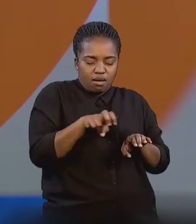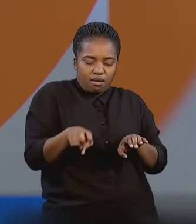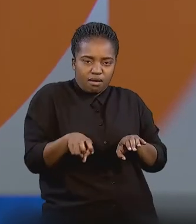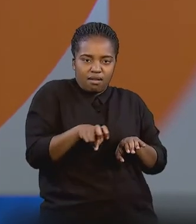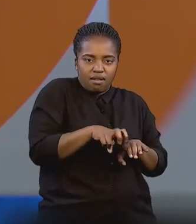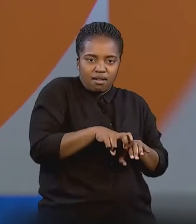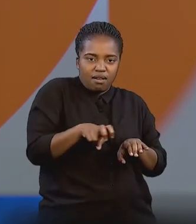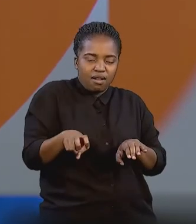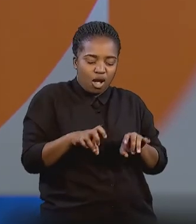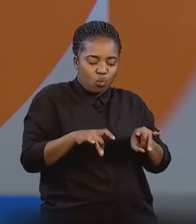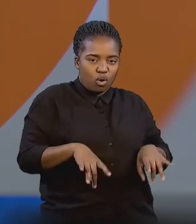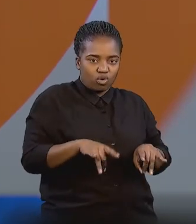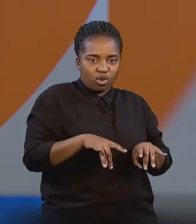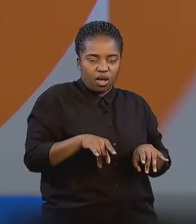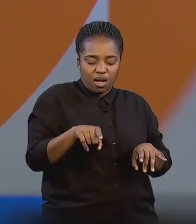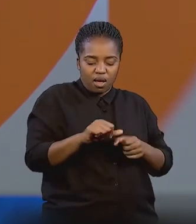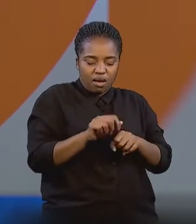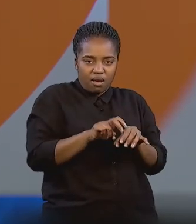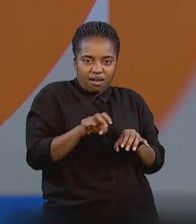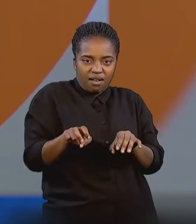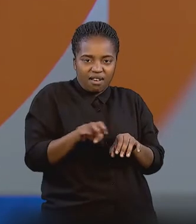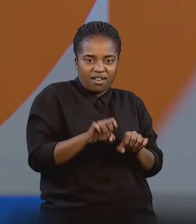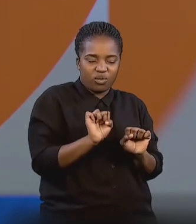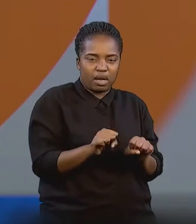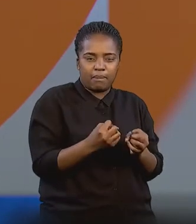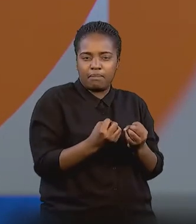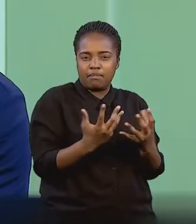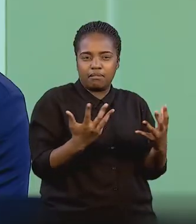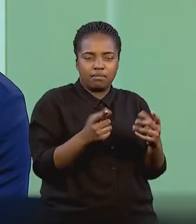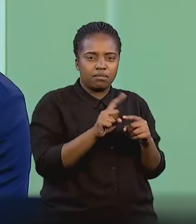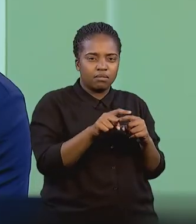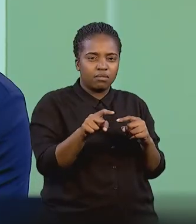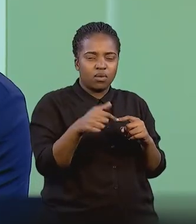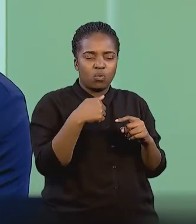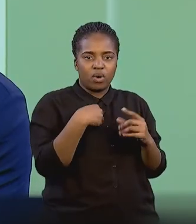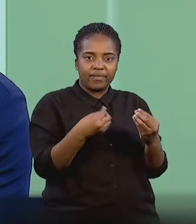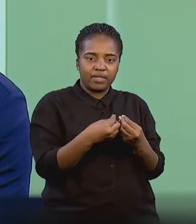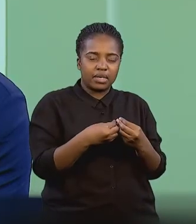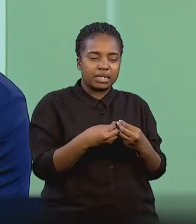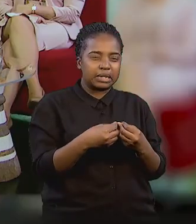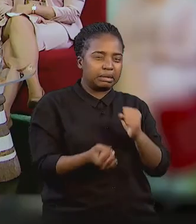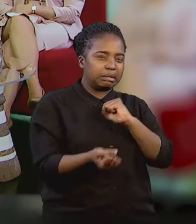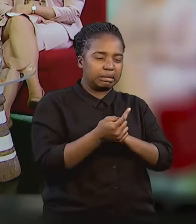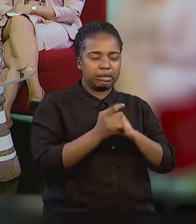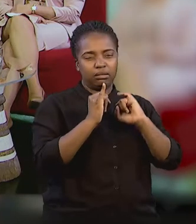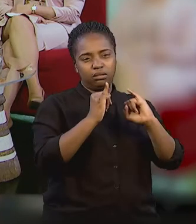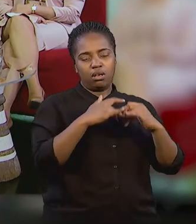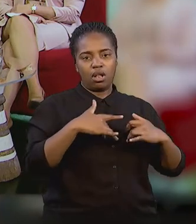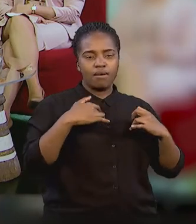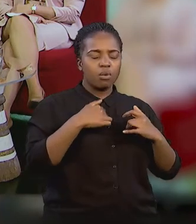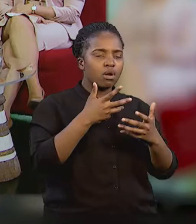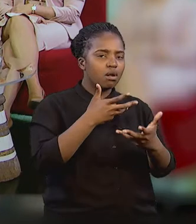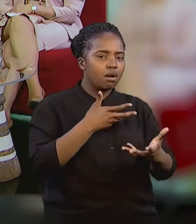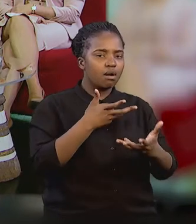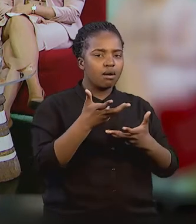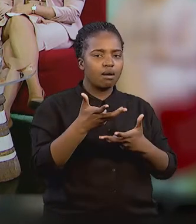a big community around Adaptive Sports, different members that have gone through similar tragic events in their own lives, and you get to speak to